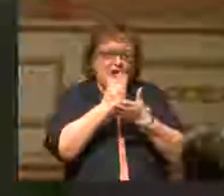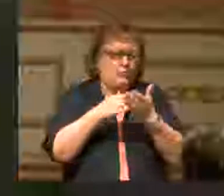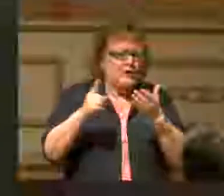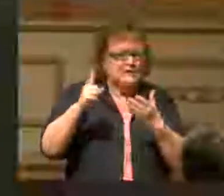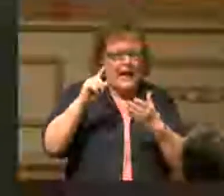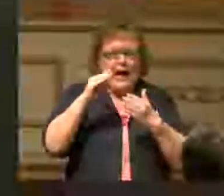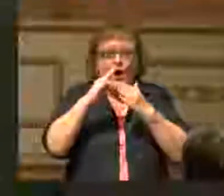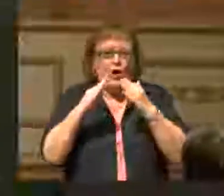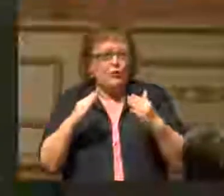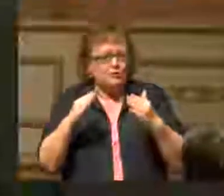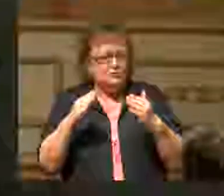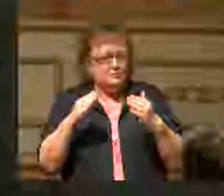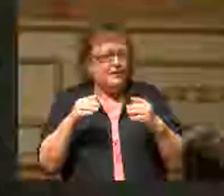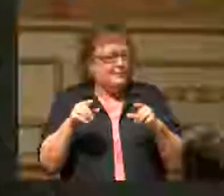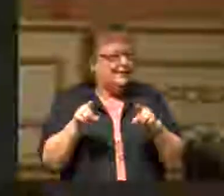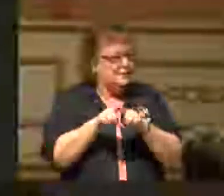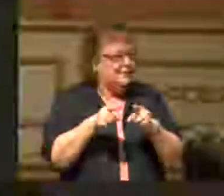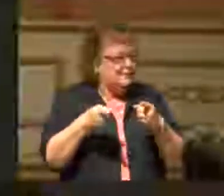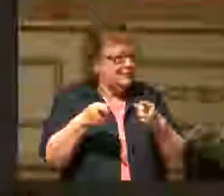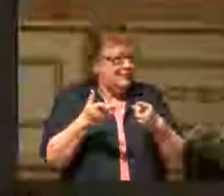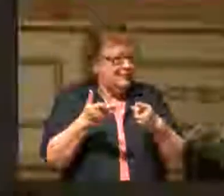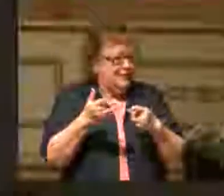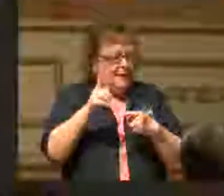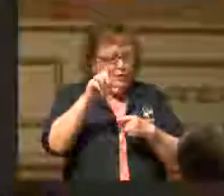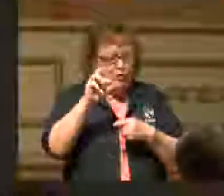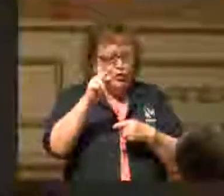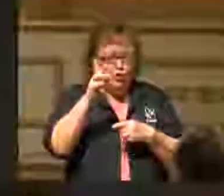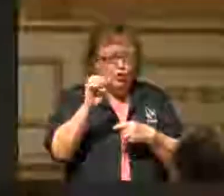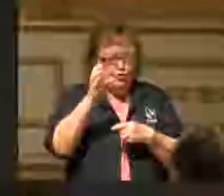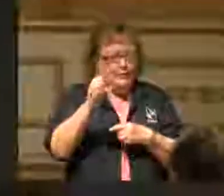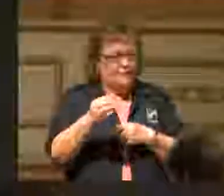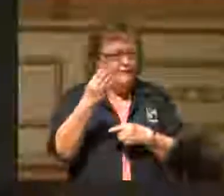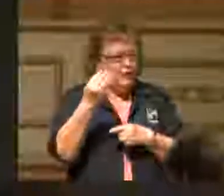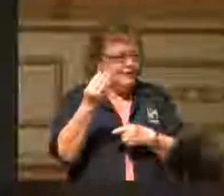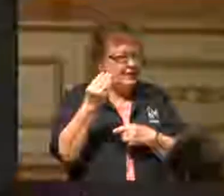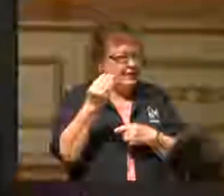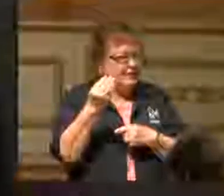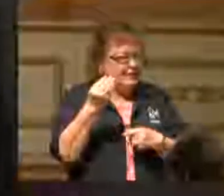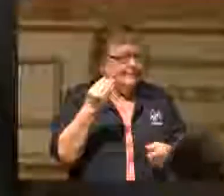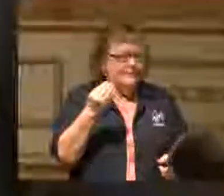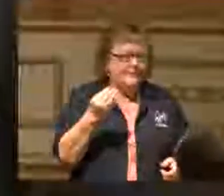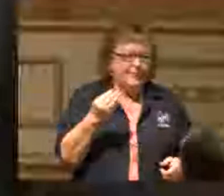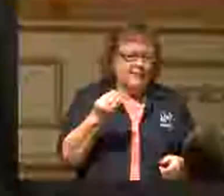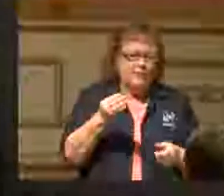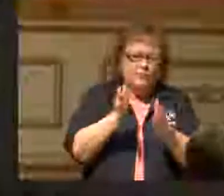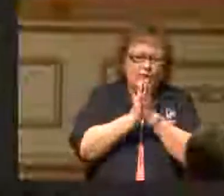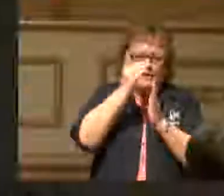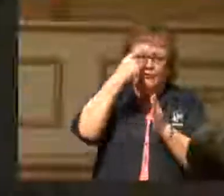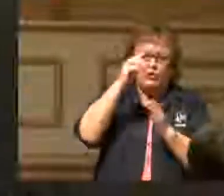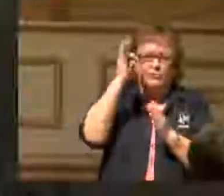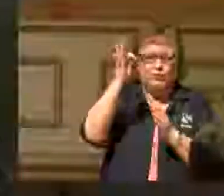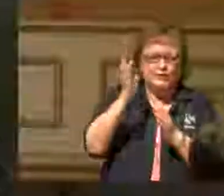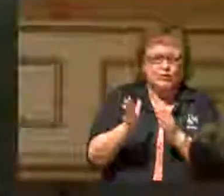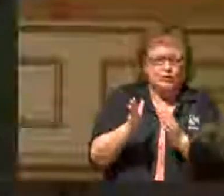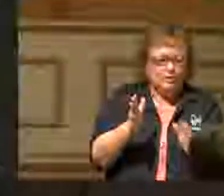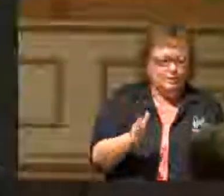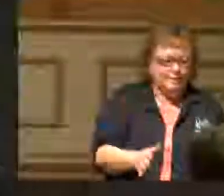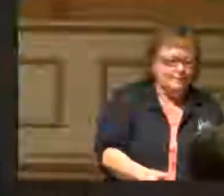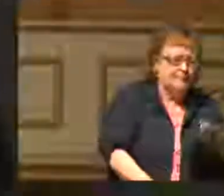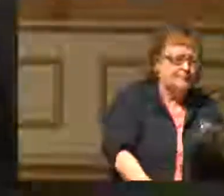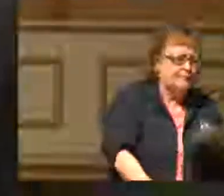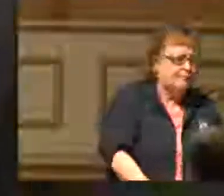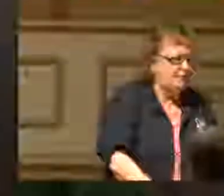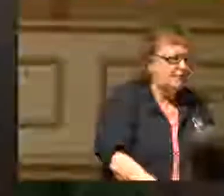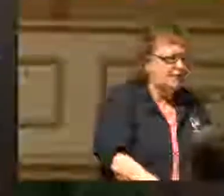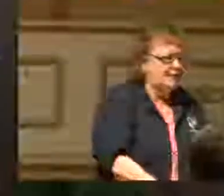setting that we have in Luke 14. I do ask that you pray for your preacher. Whenever